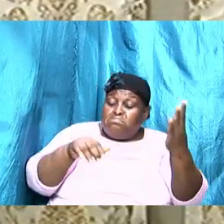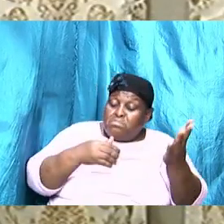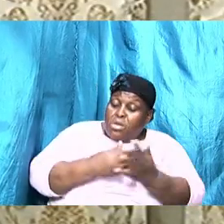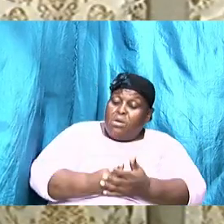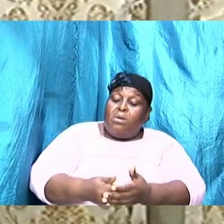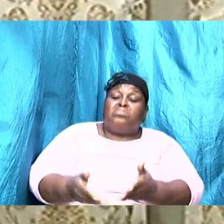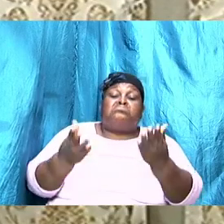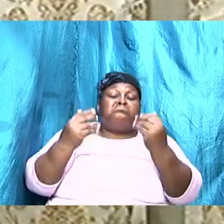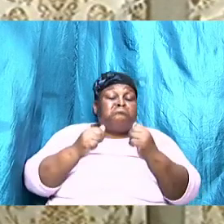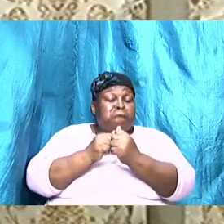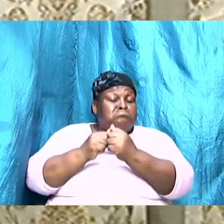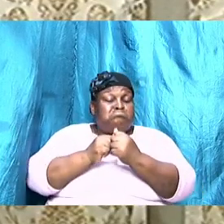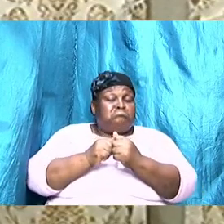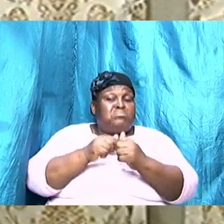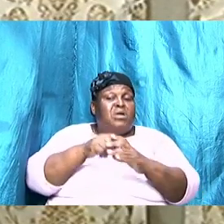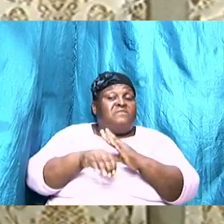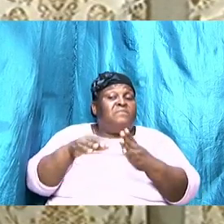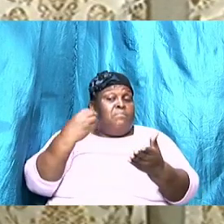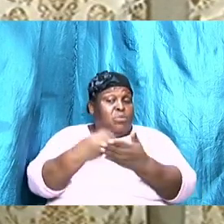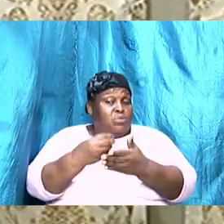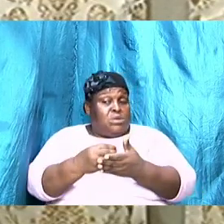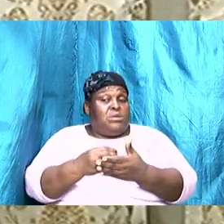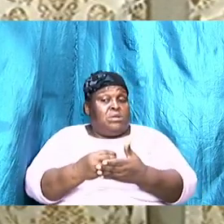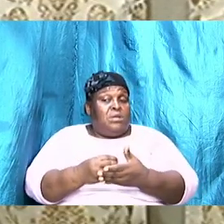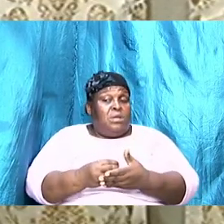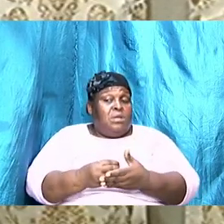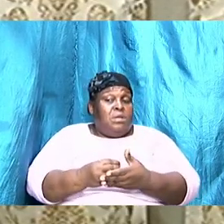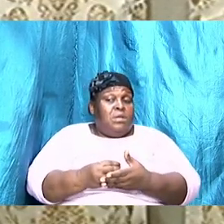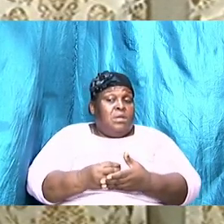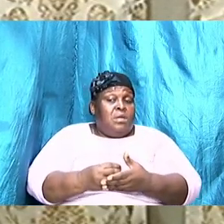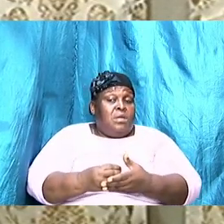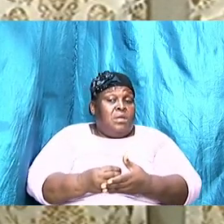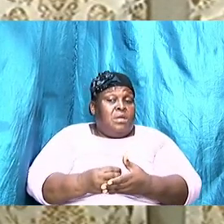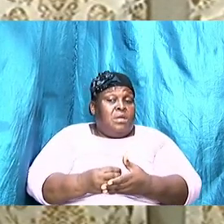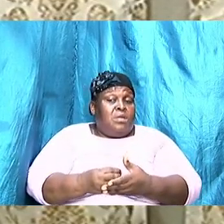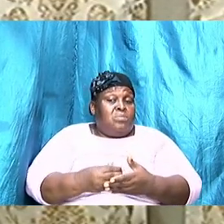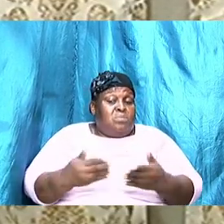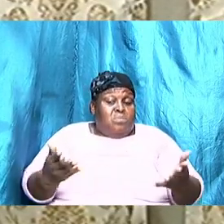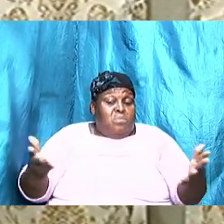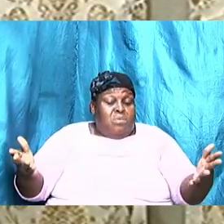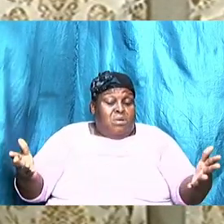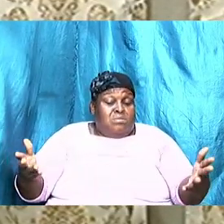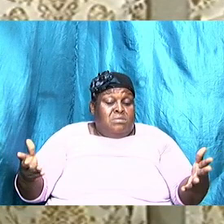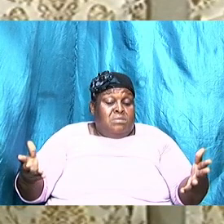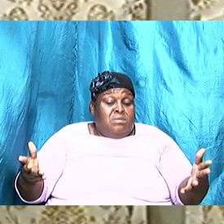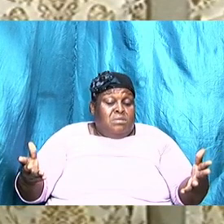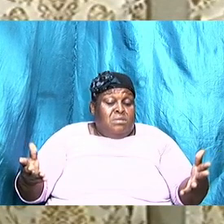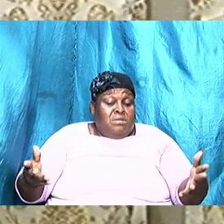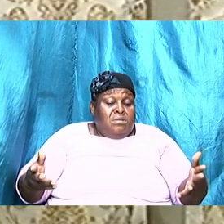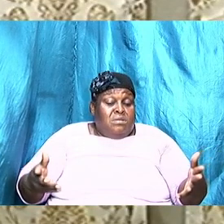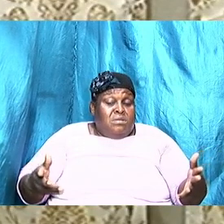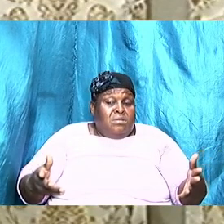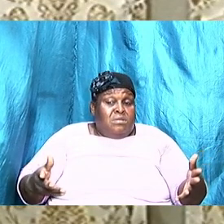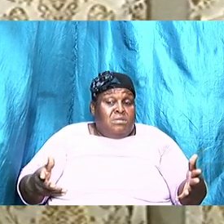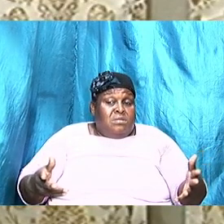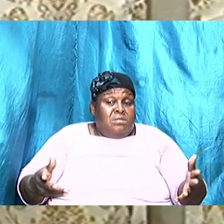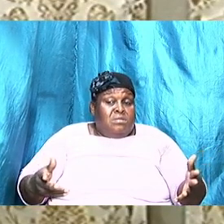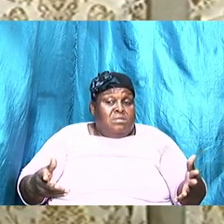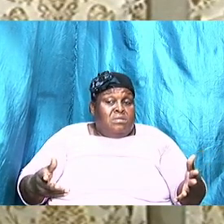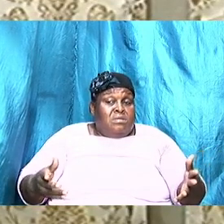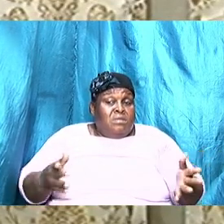these things and what Jesus what this parable says there count the cost